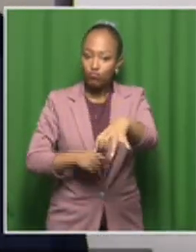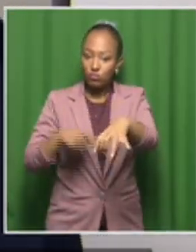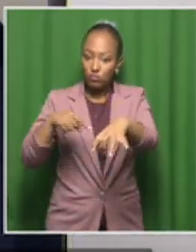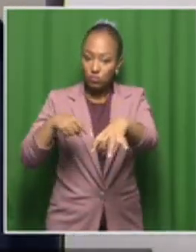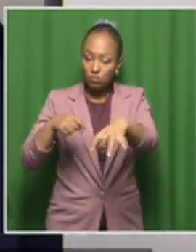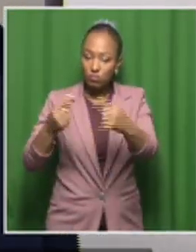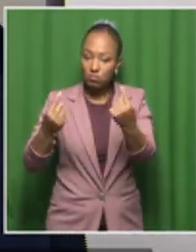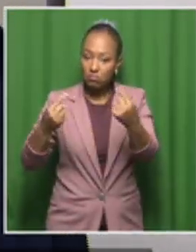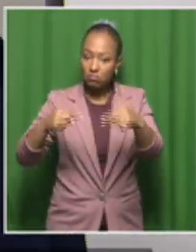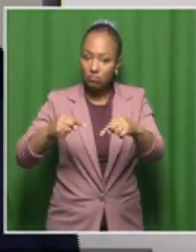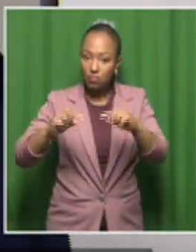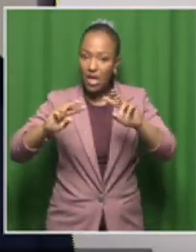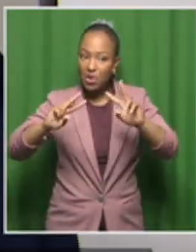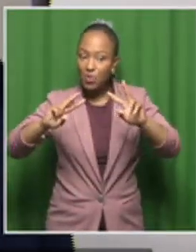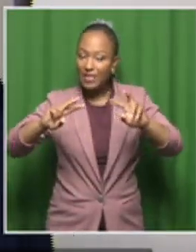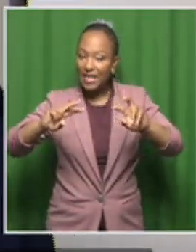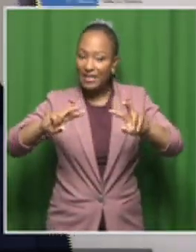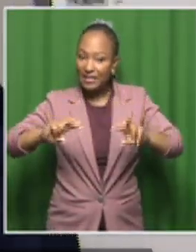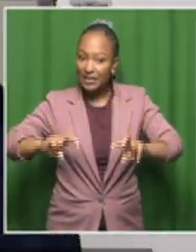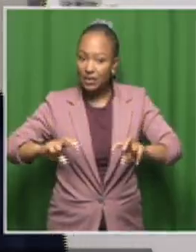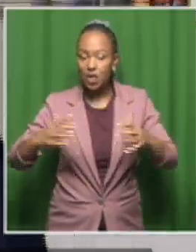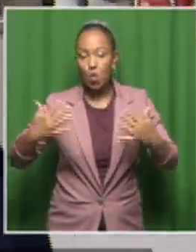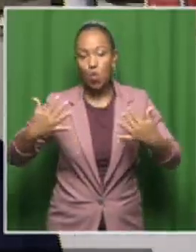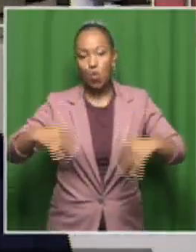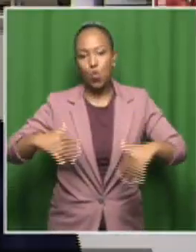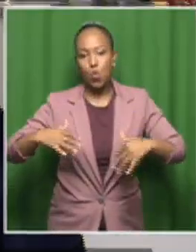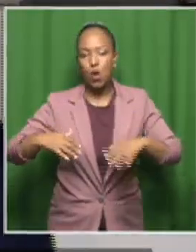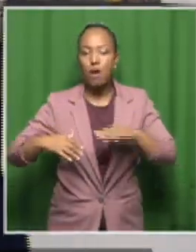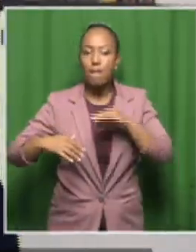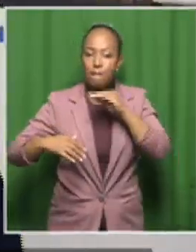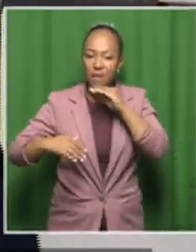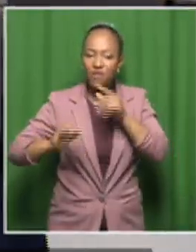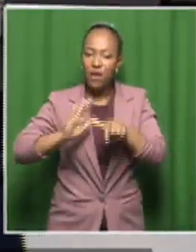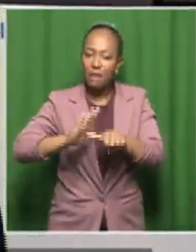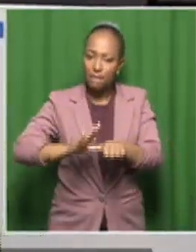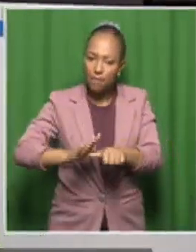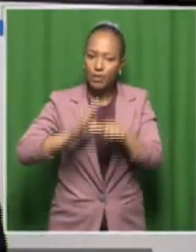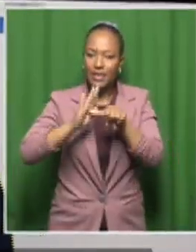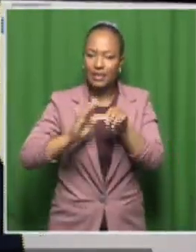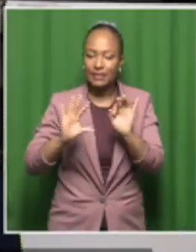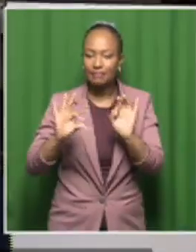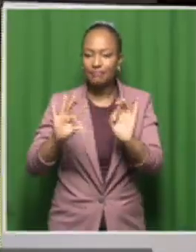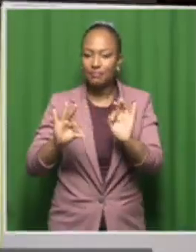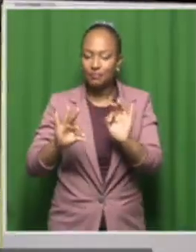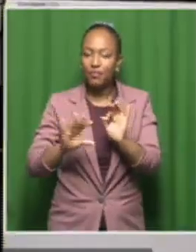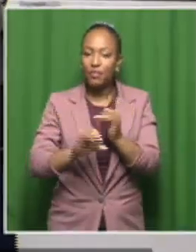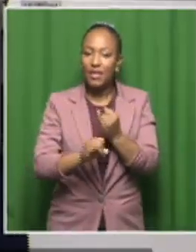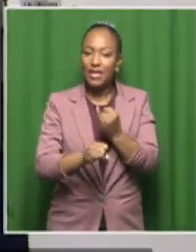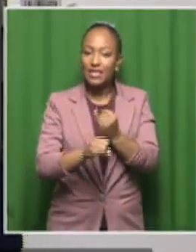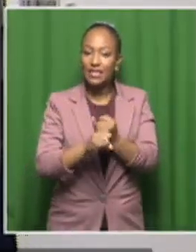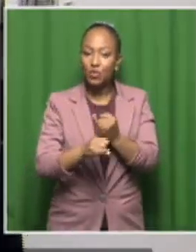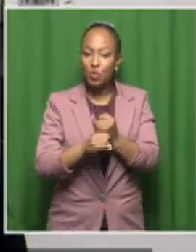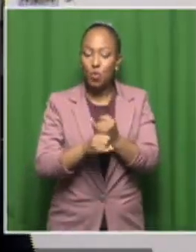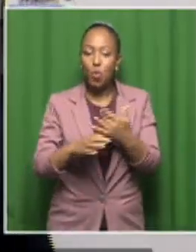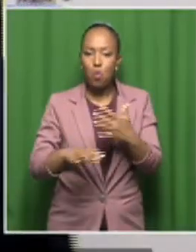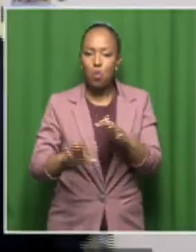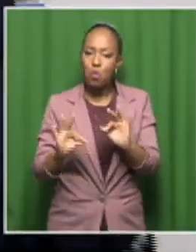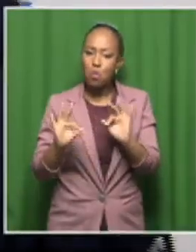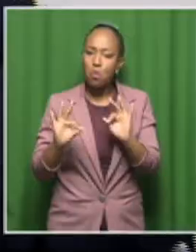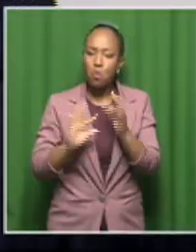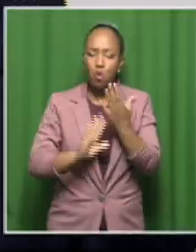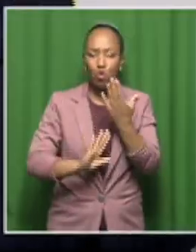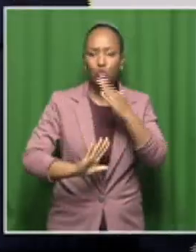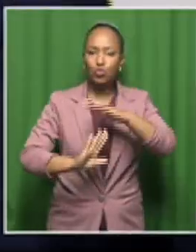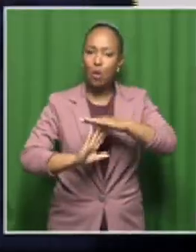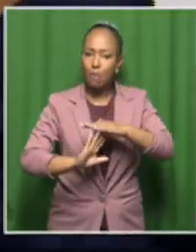research that are meaningful. So, and the other reason is that the Institute has some state-of-the-art, top-of-the-range instrument, like this